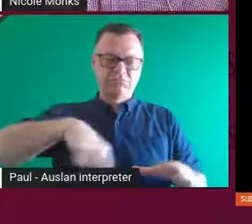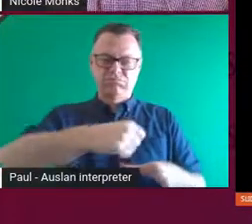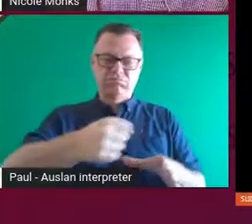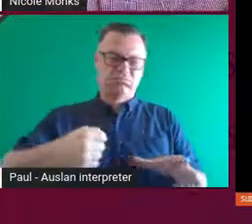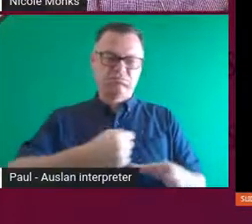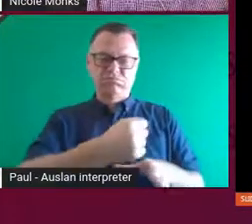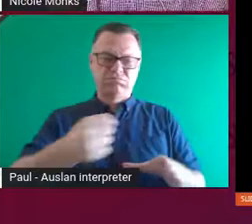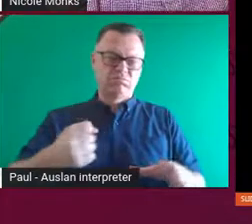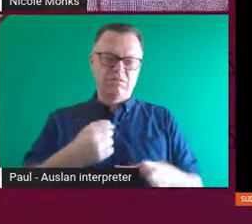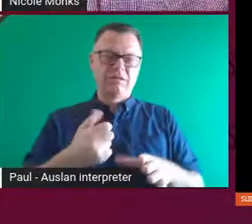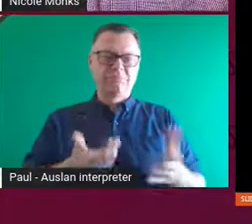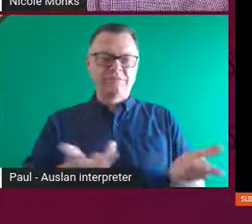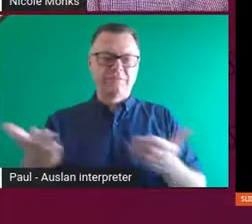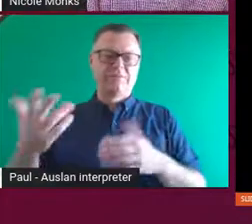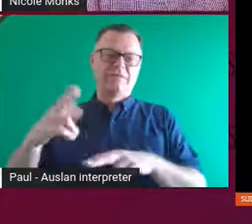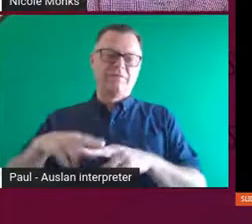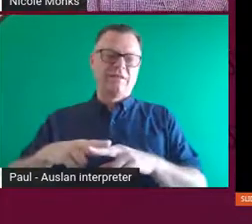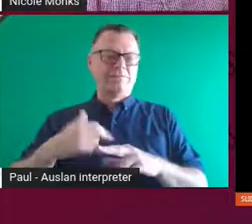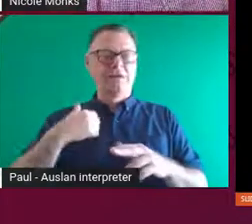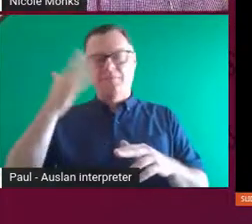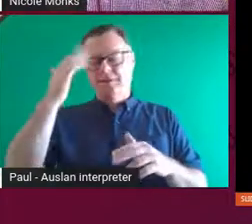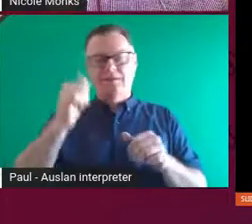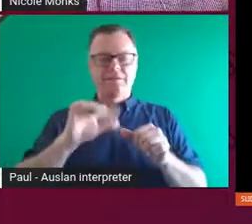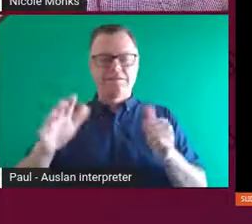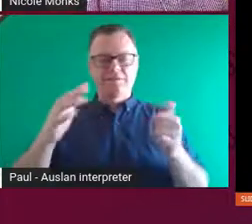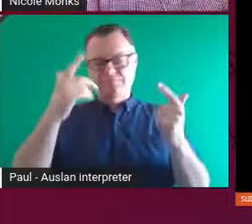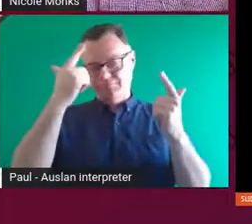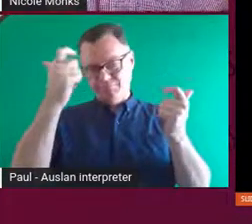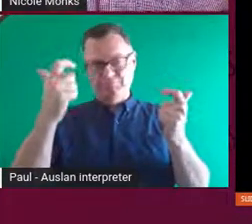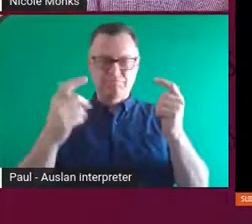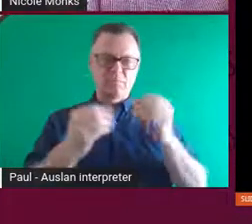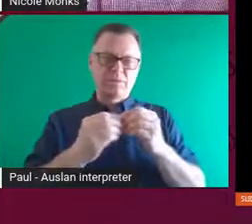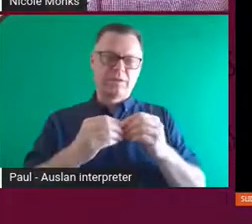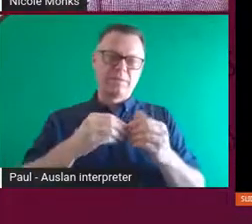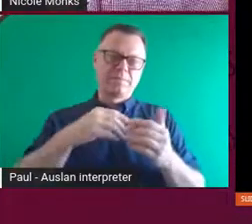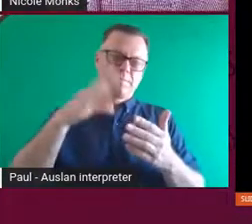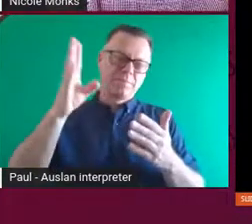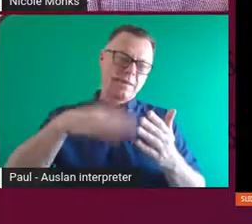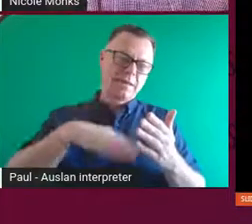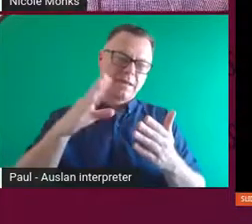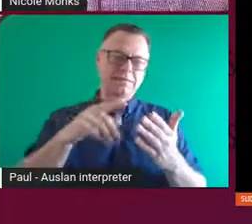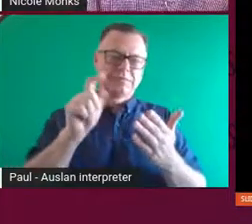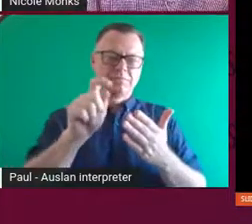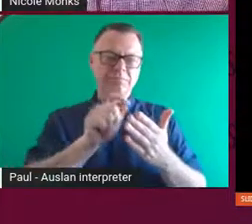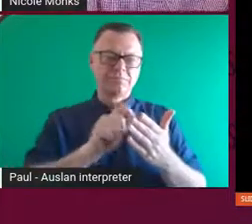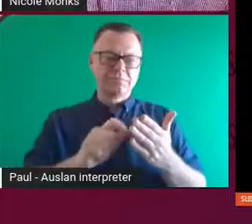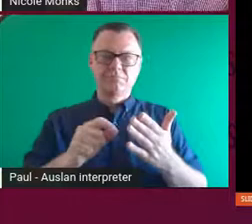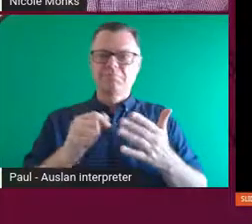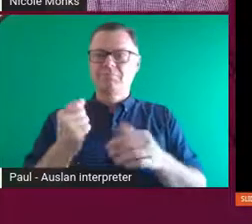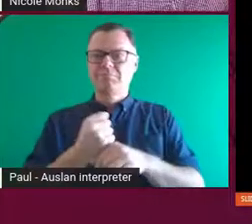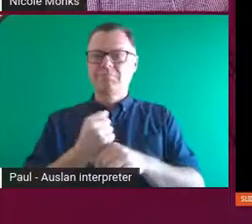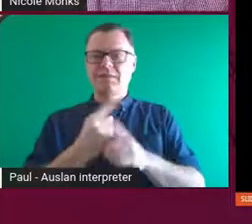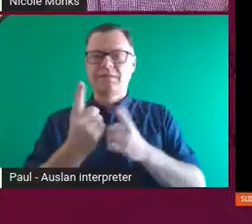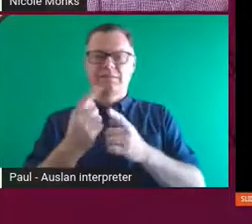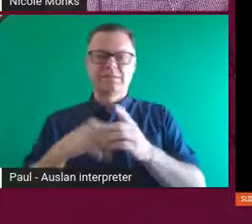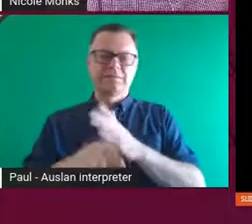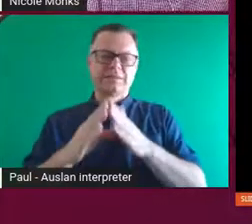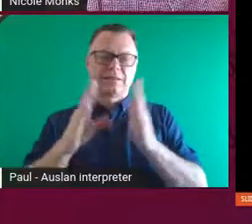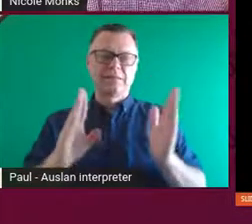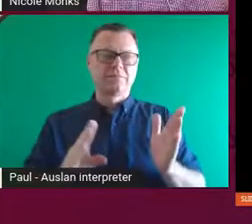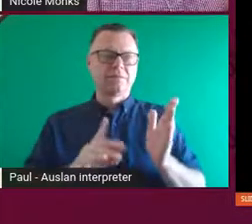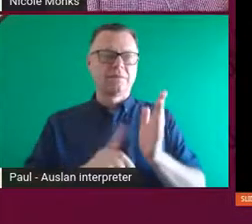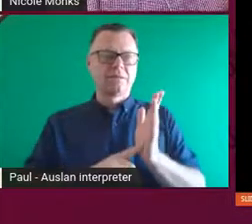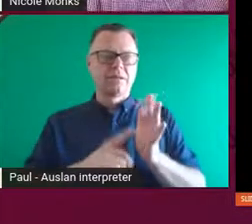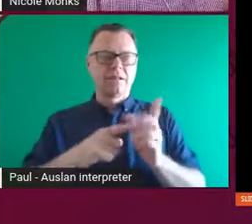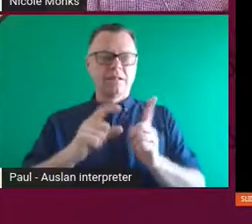been very creative as well in painting and making things for the house, like lead lights and things